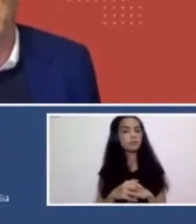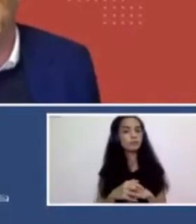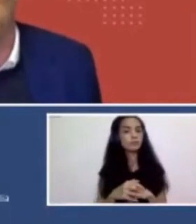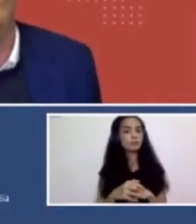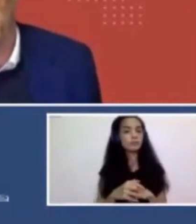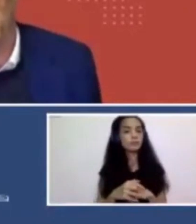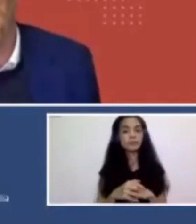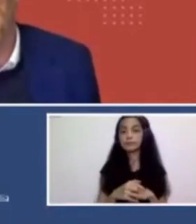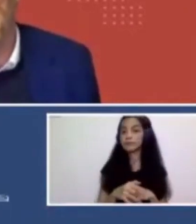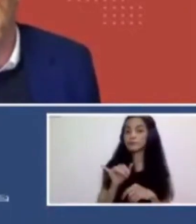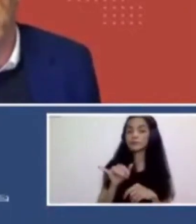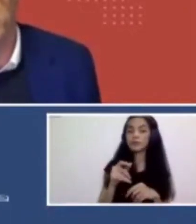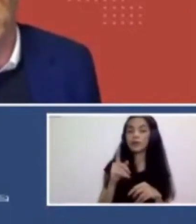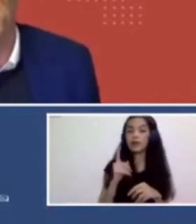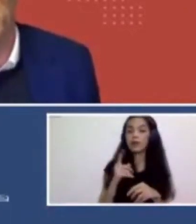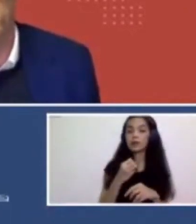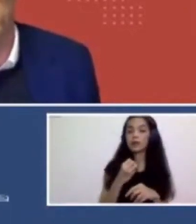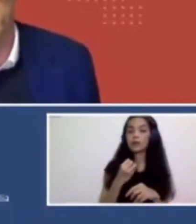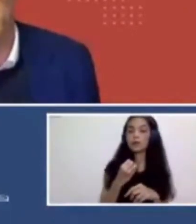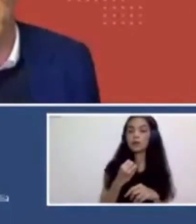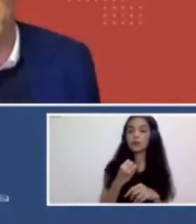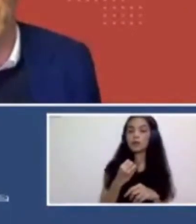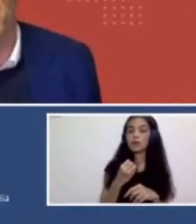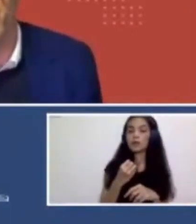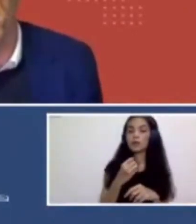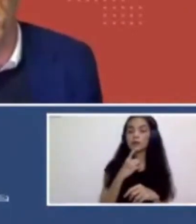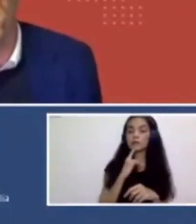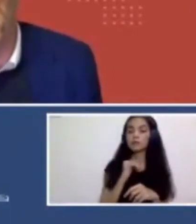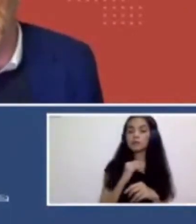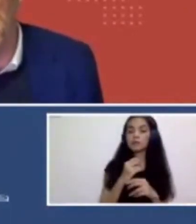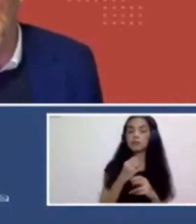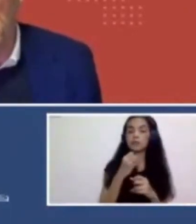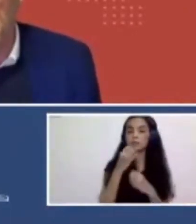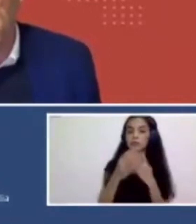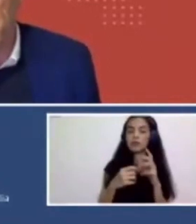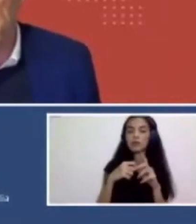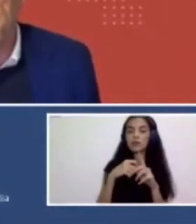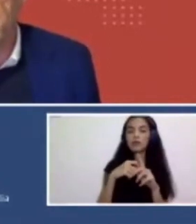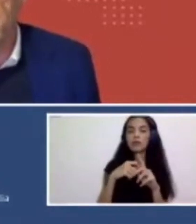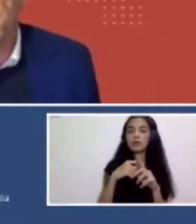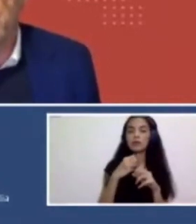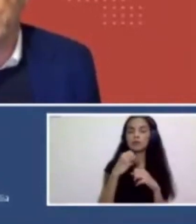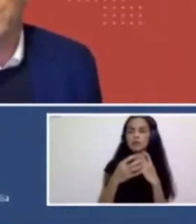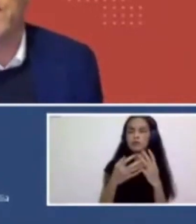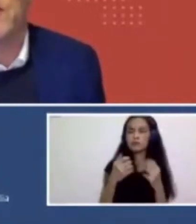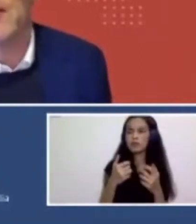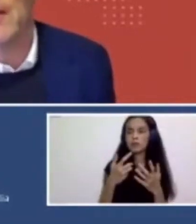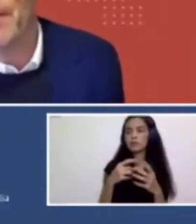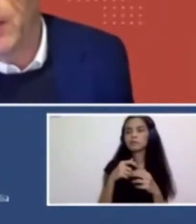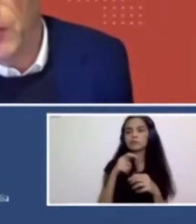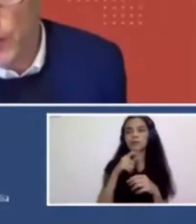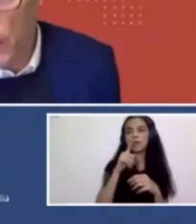bit, um, you know, little things like not using concrete, but using GSC or different forms of concrete. You know, if you work in the construction